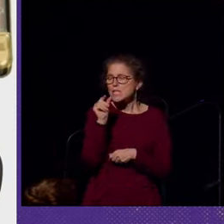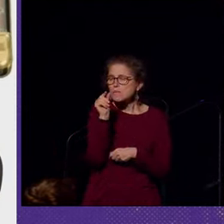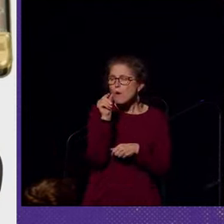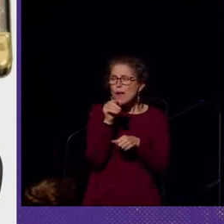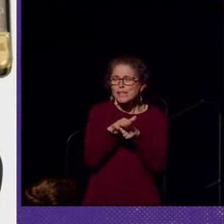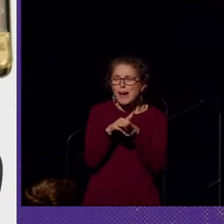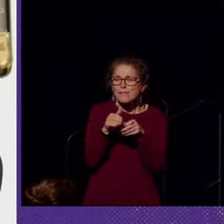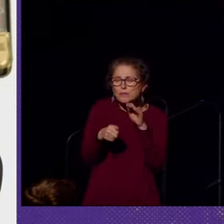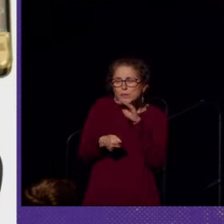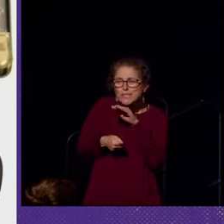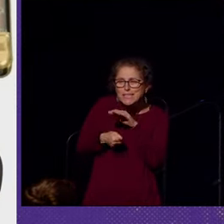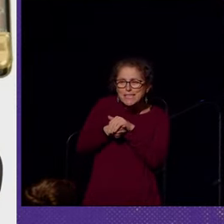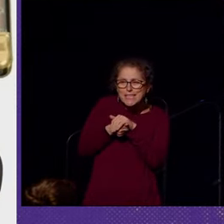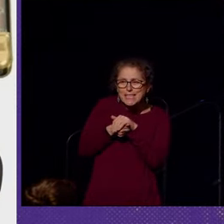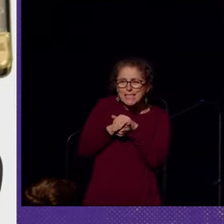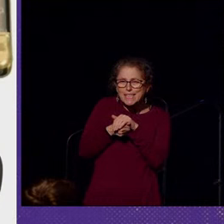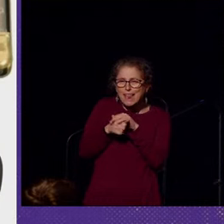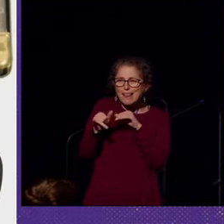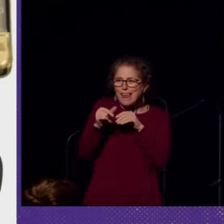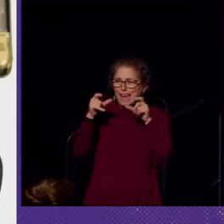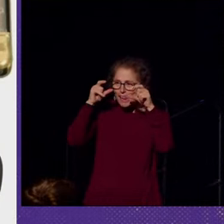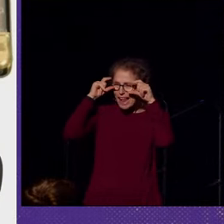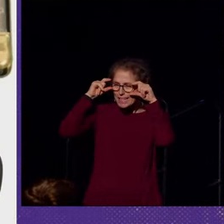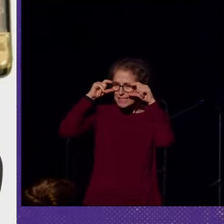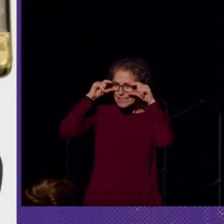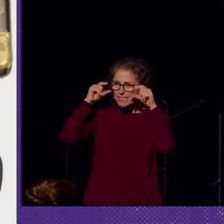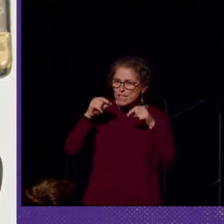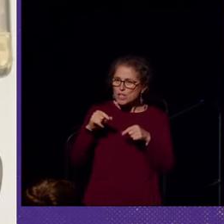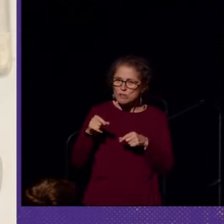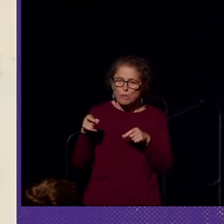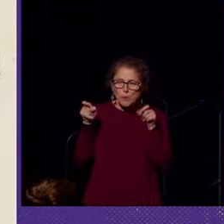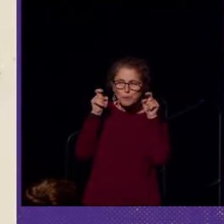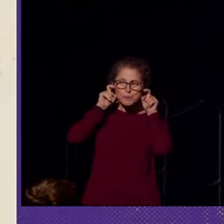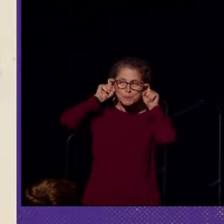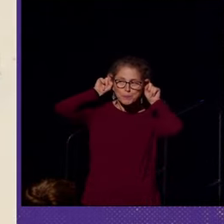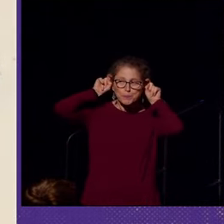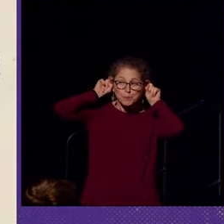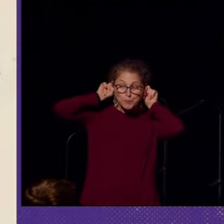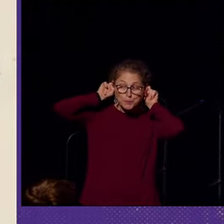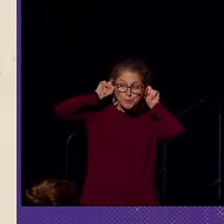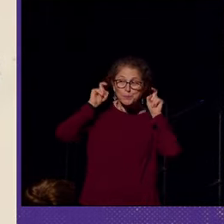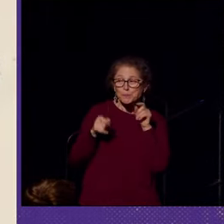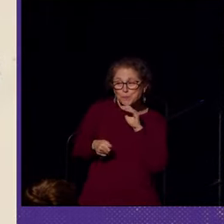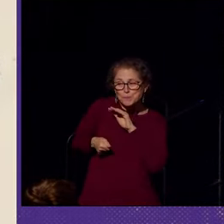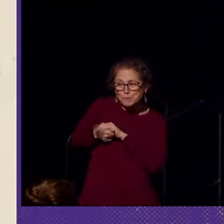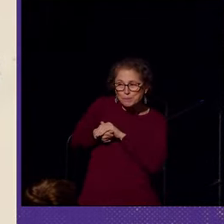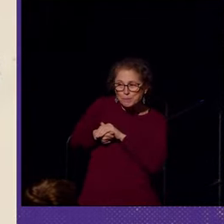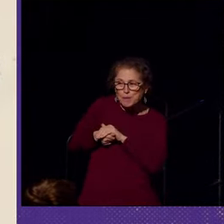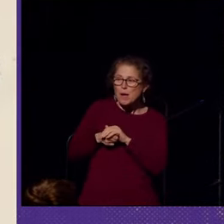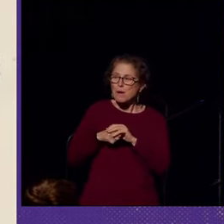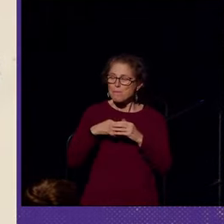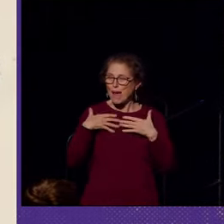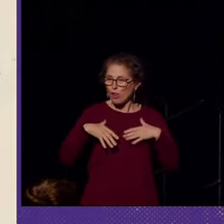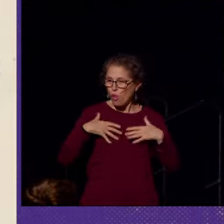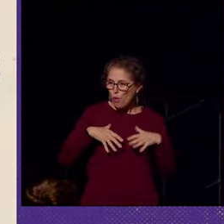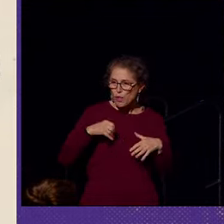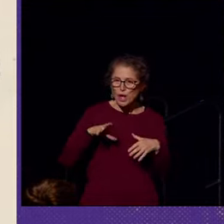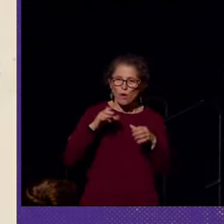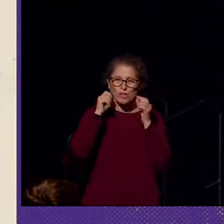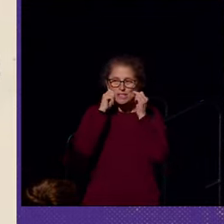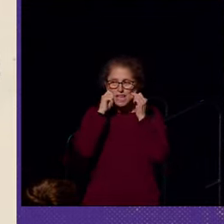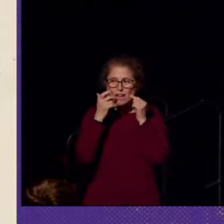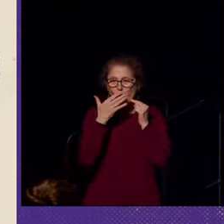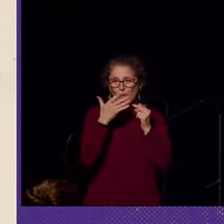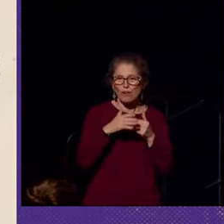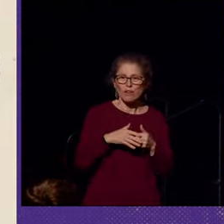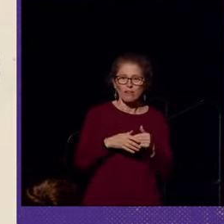be concealed in spectacle frame, to be worn behind the ear, and concealed by clothing or skin color.